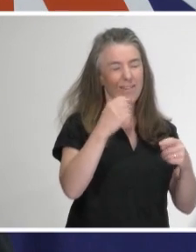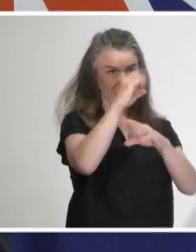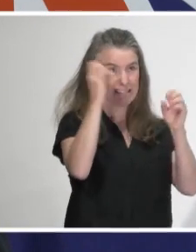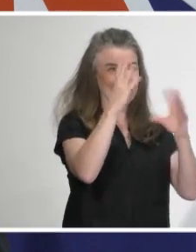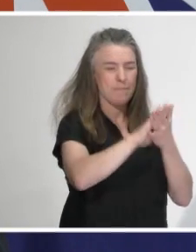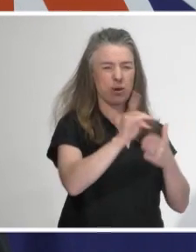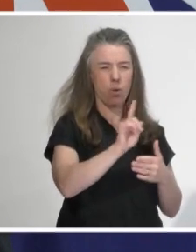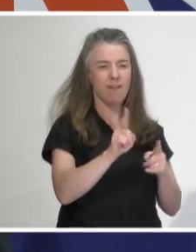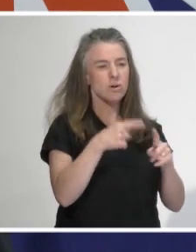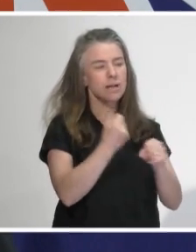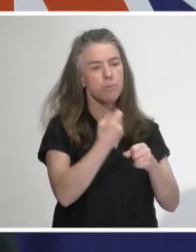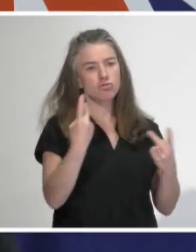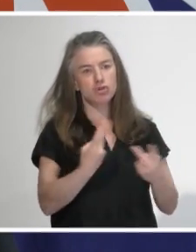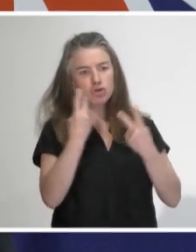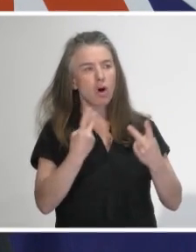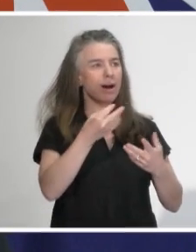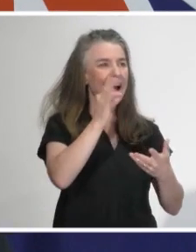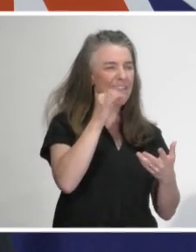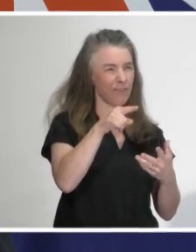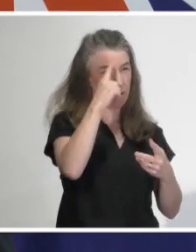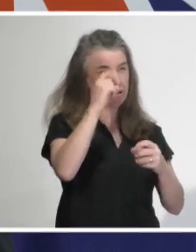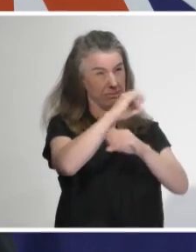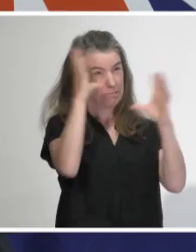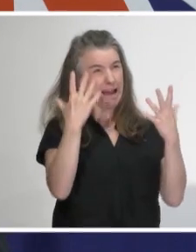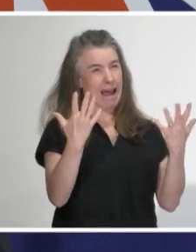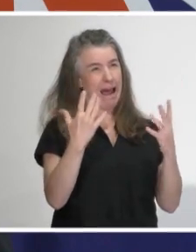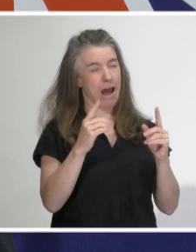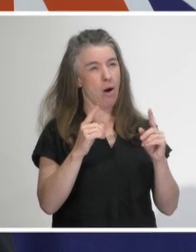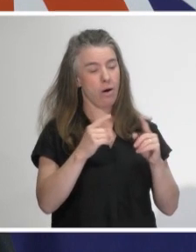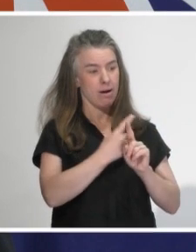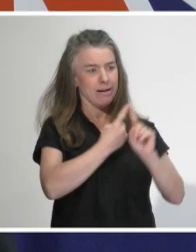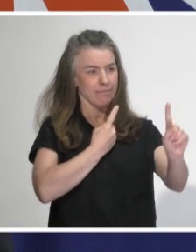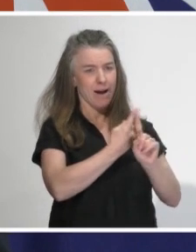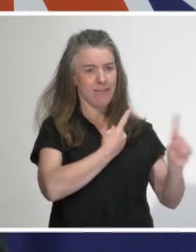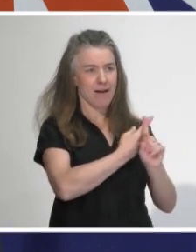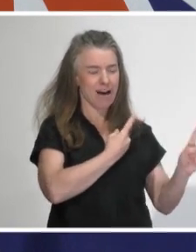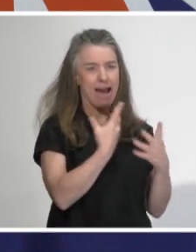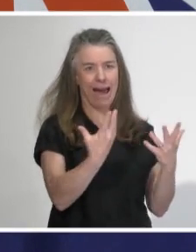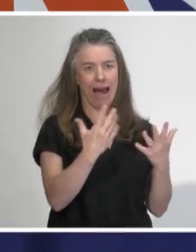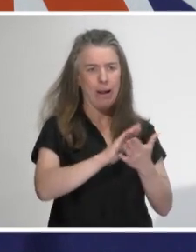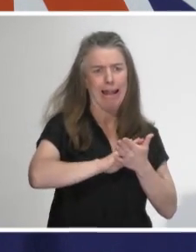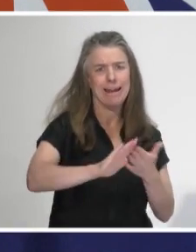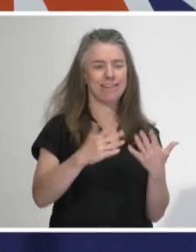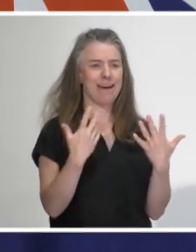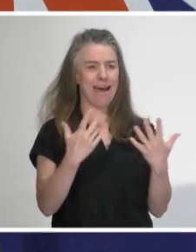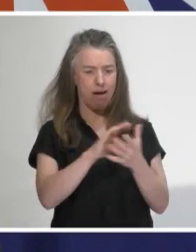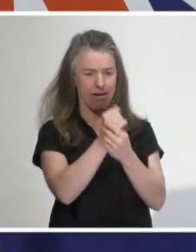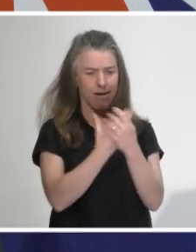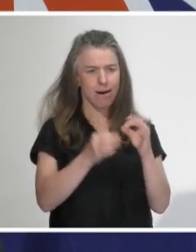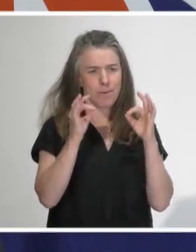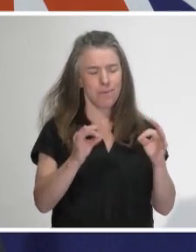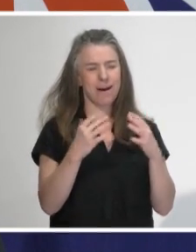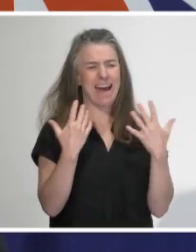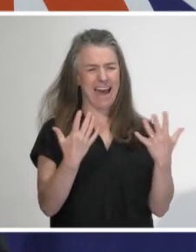in the hospitality sector, what's possible within those parameters. So, look, there's a lot of active work happening and that work,